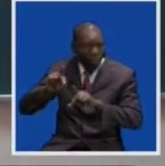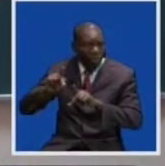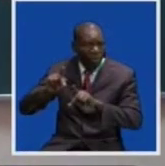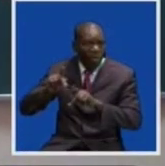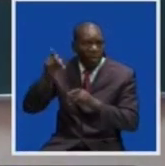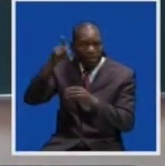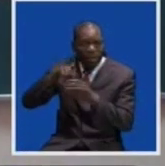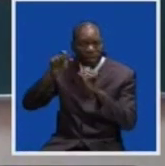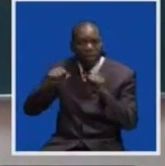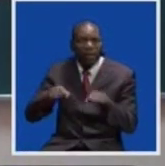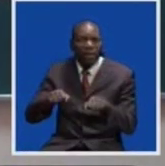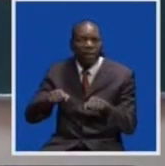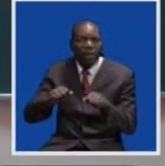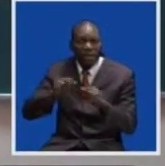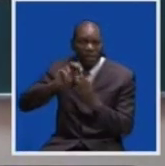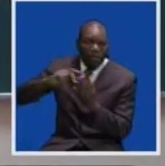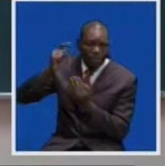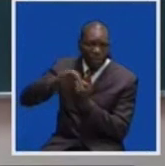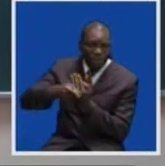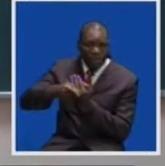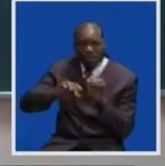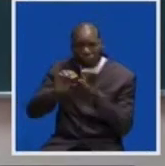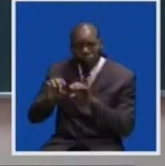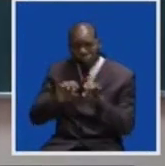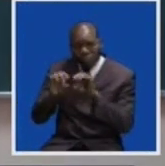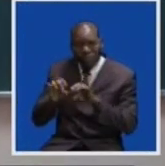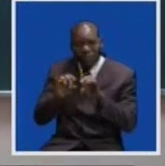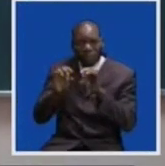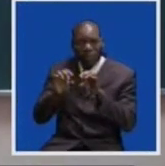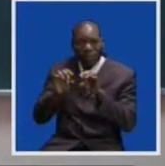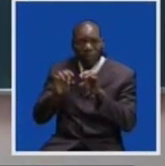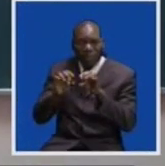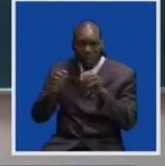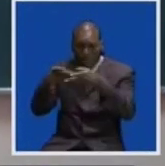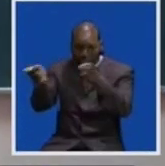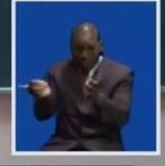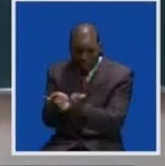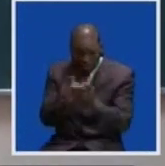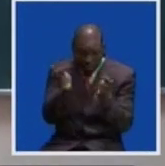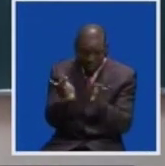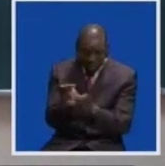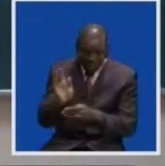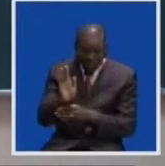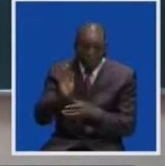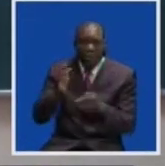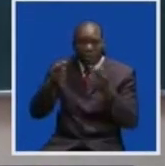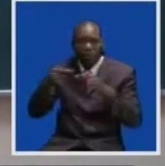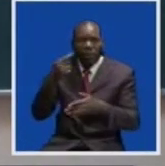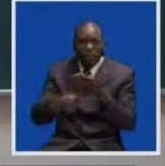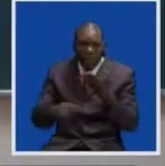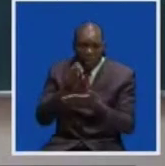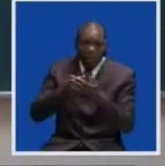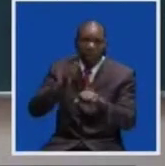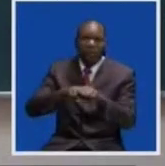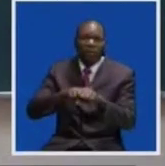participate in the programs that they're undertaking in their areas? What is actually happening is, sometimes you have a